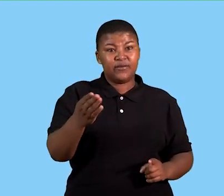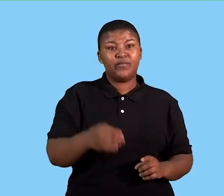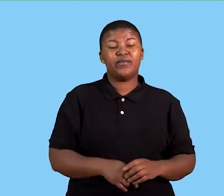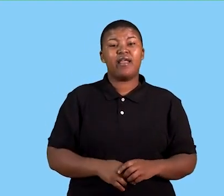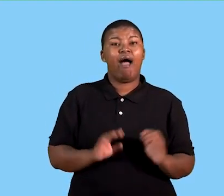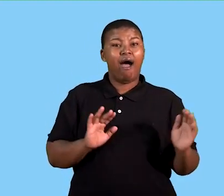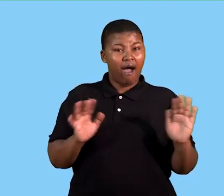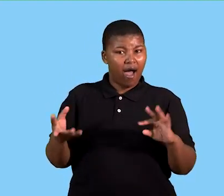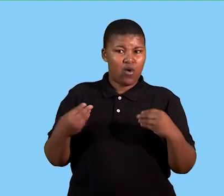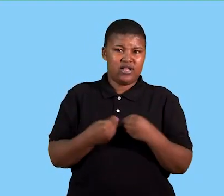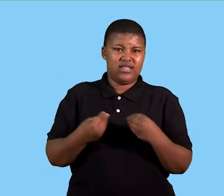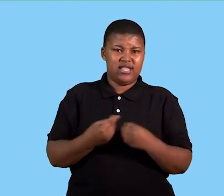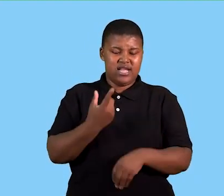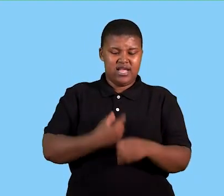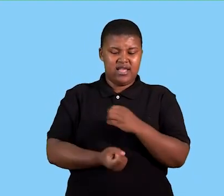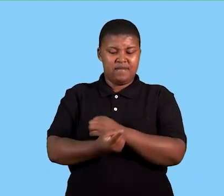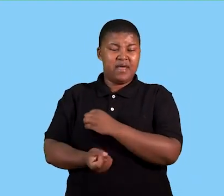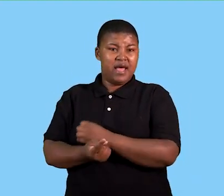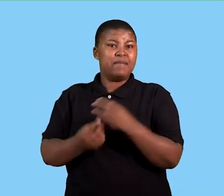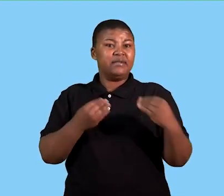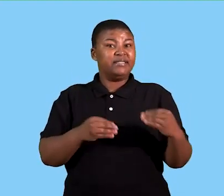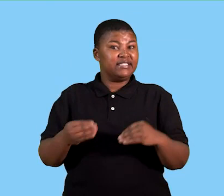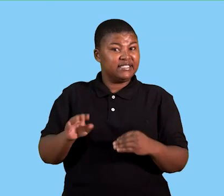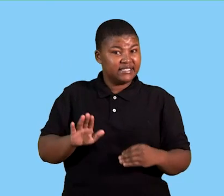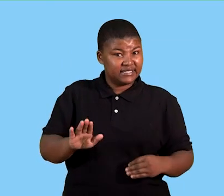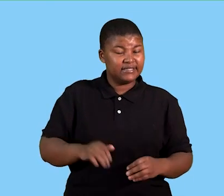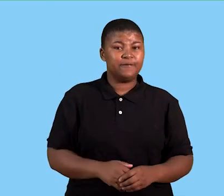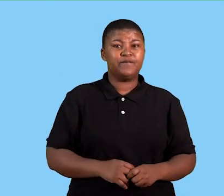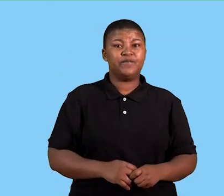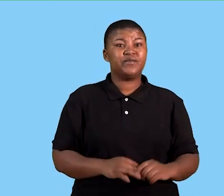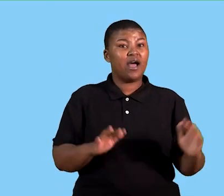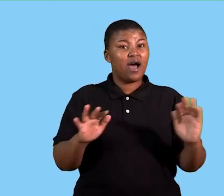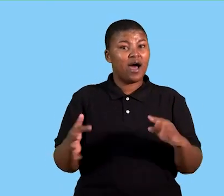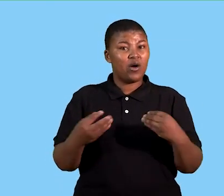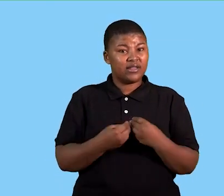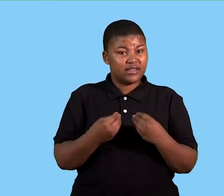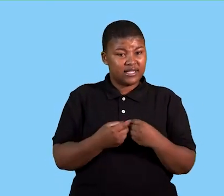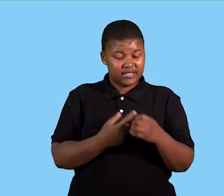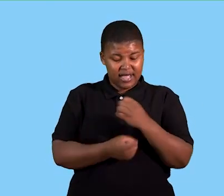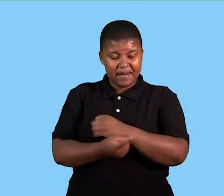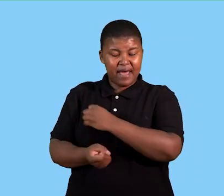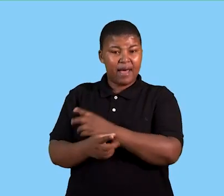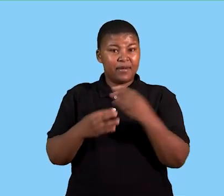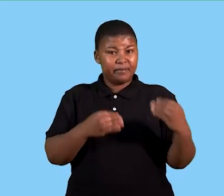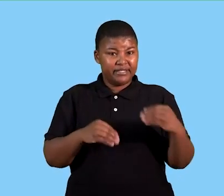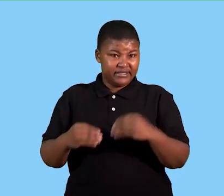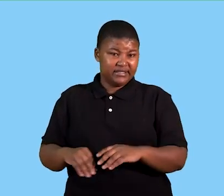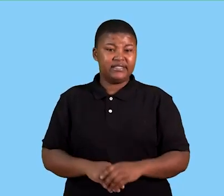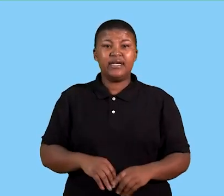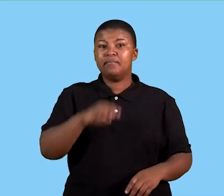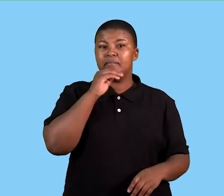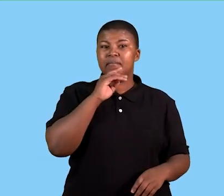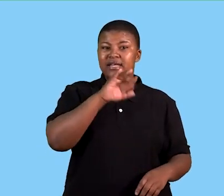see that it says how things are done in the business. So how things are done in the business, meaning